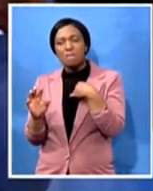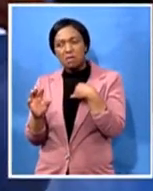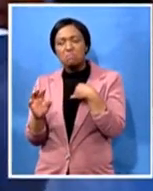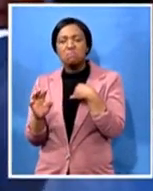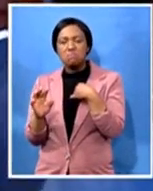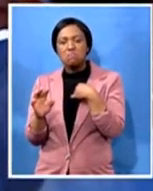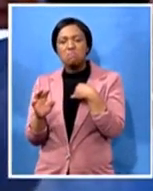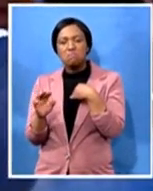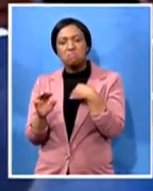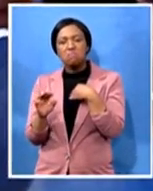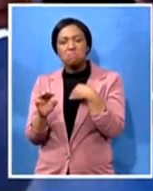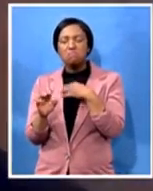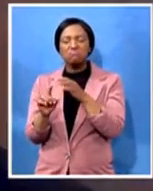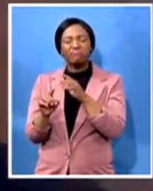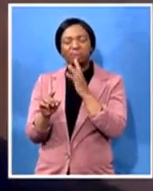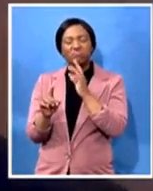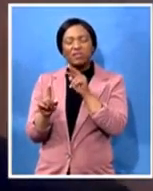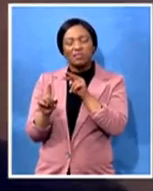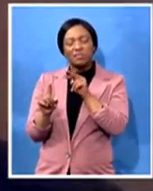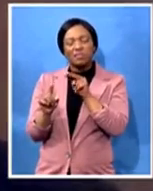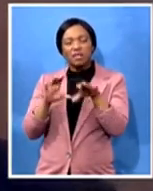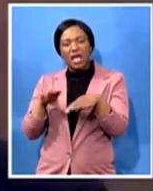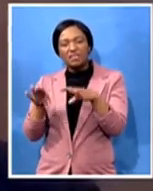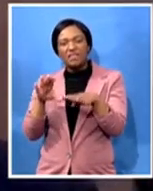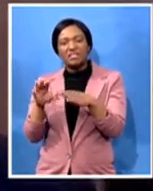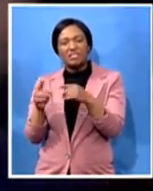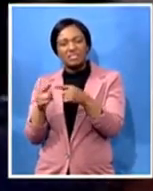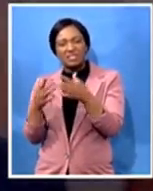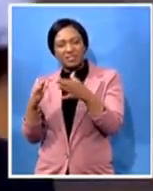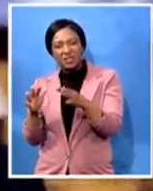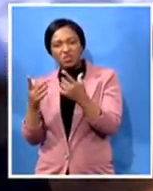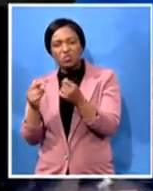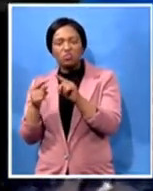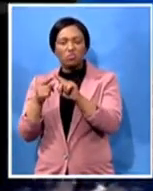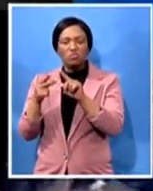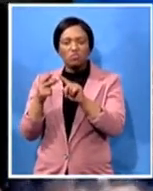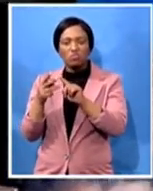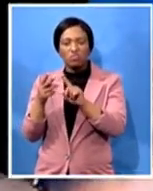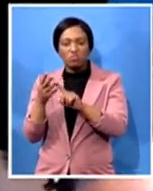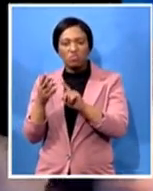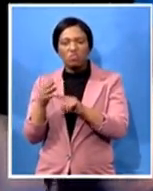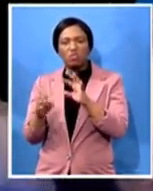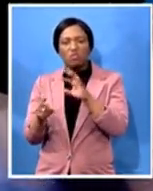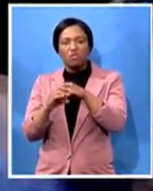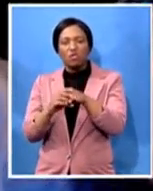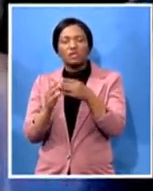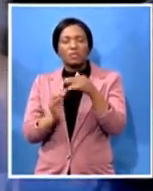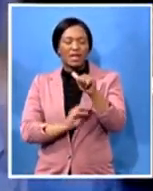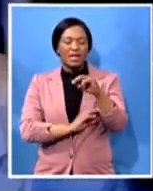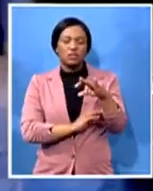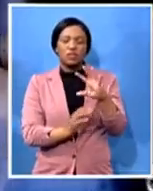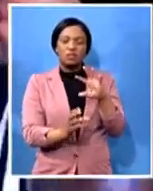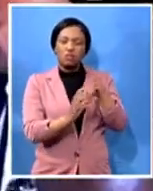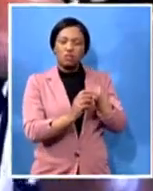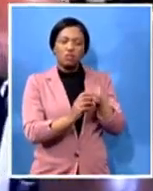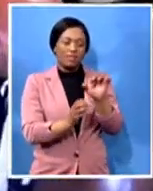them including those outside the amc who were released with him and i was